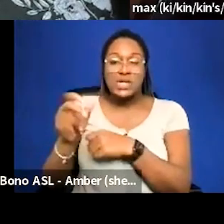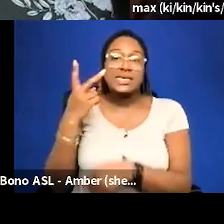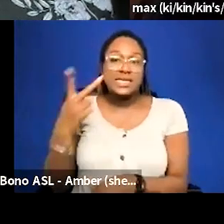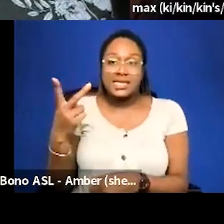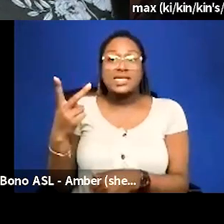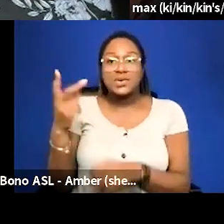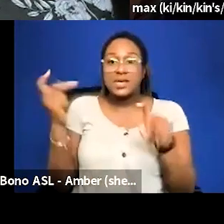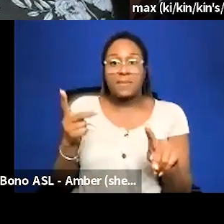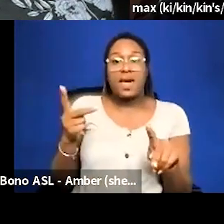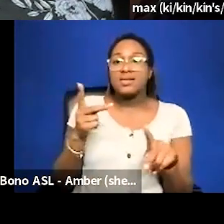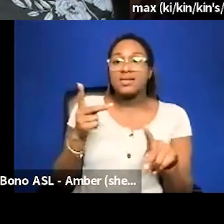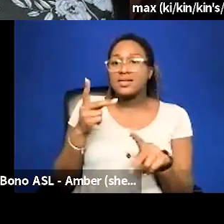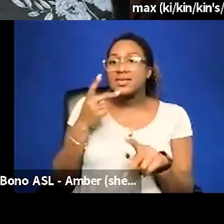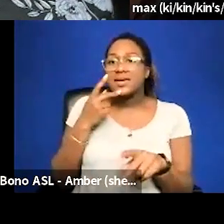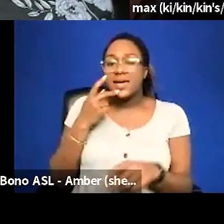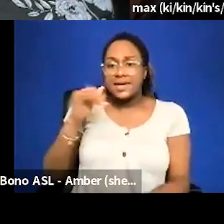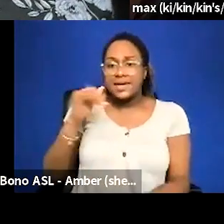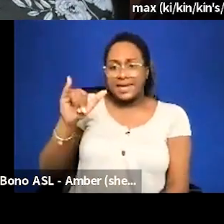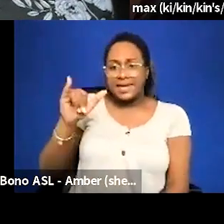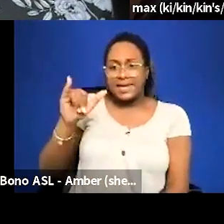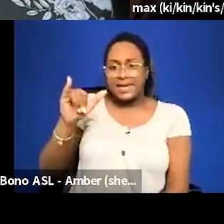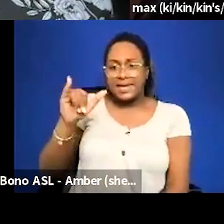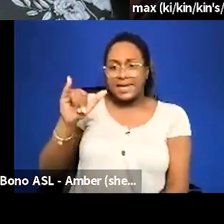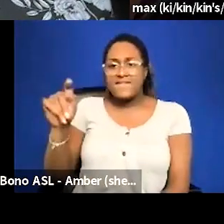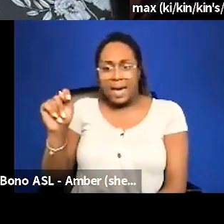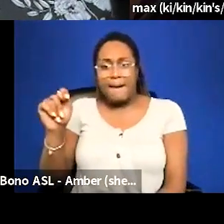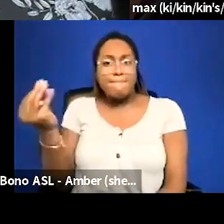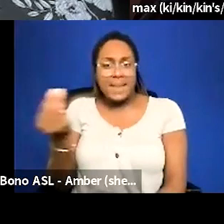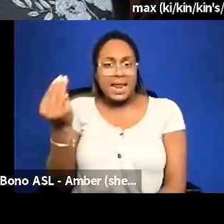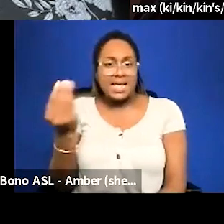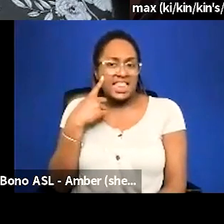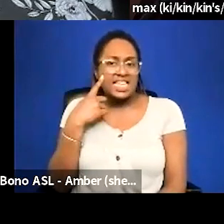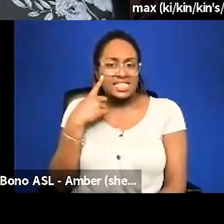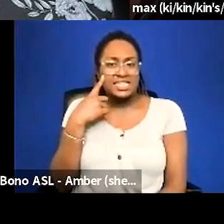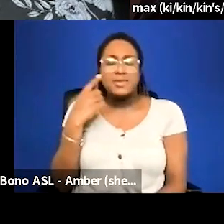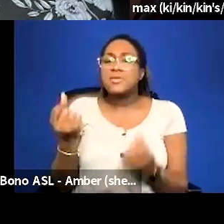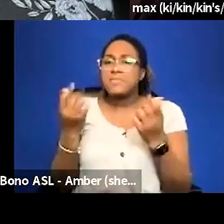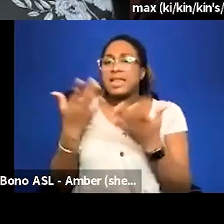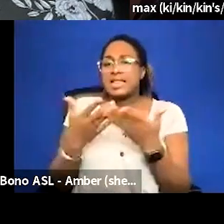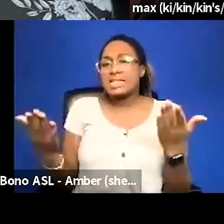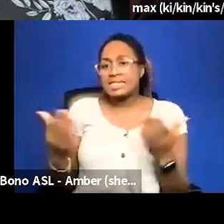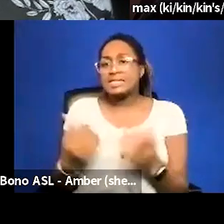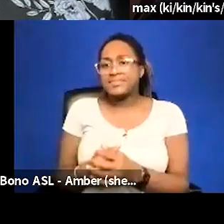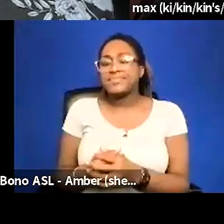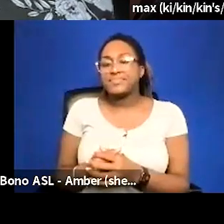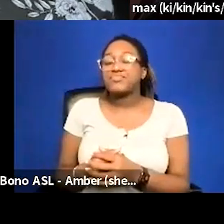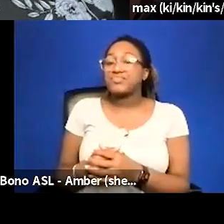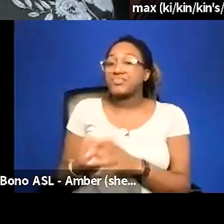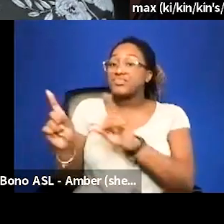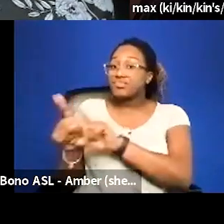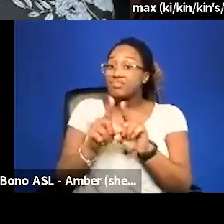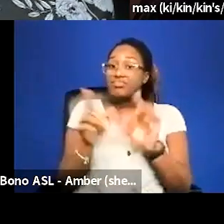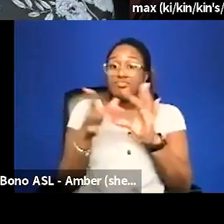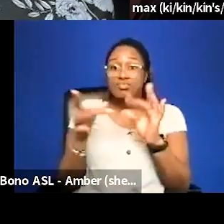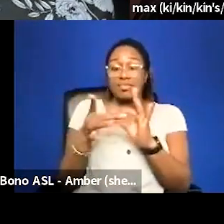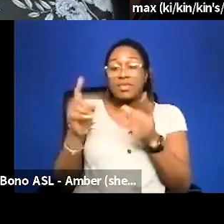gets back to her uh is it infinite fat mondays i think it is but she does a lot of fat visibility stuff um and also want to um mention